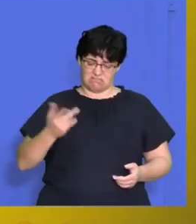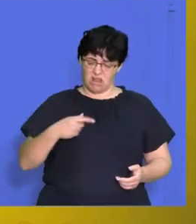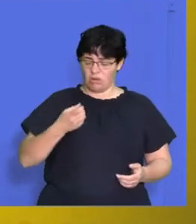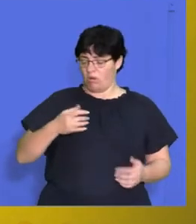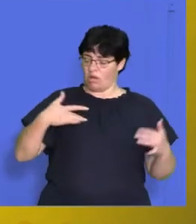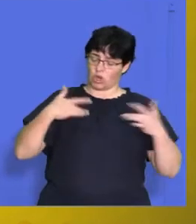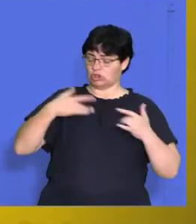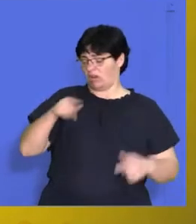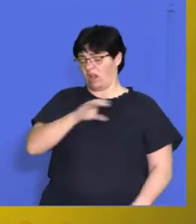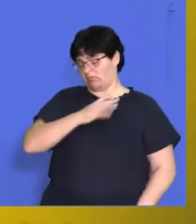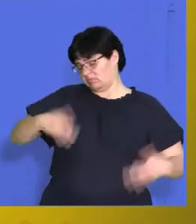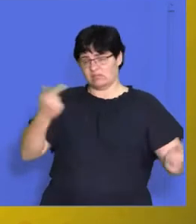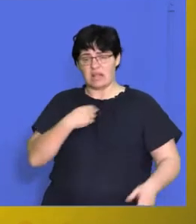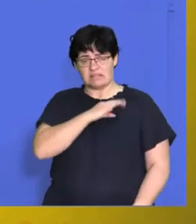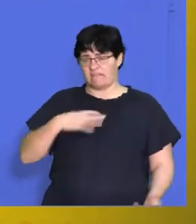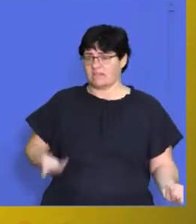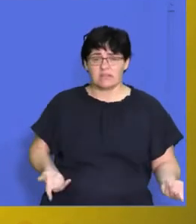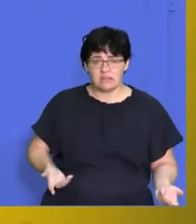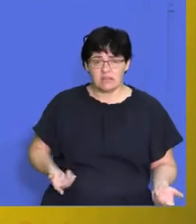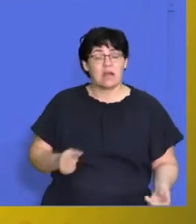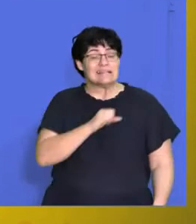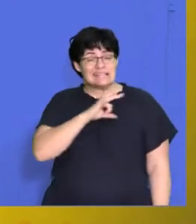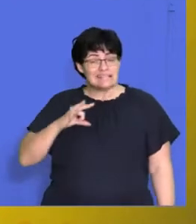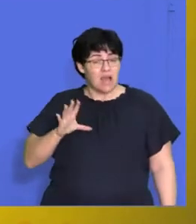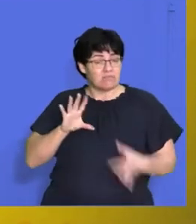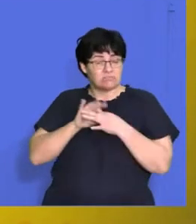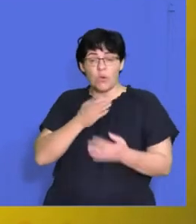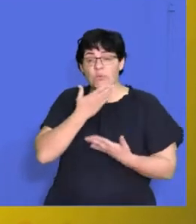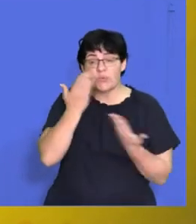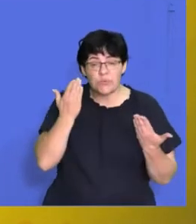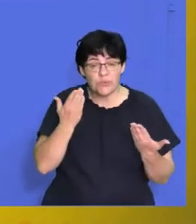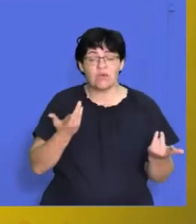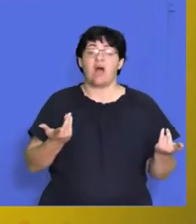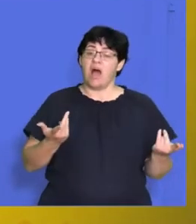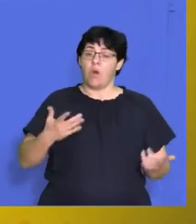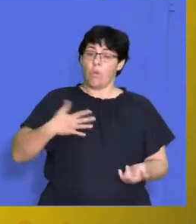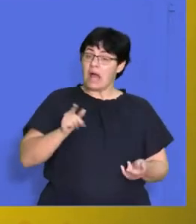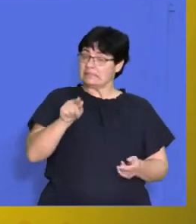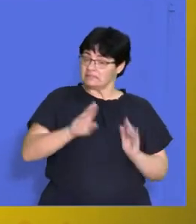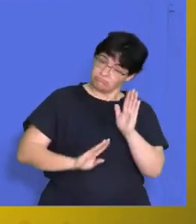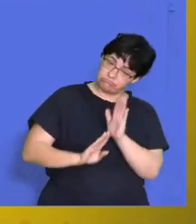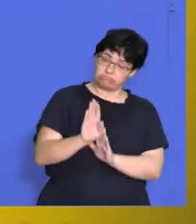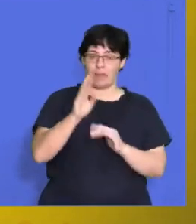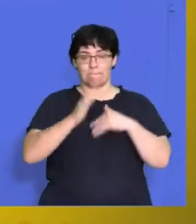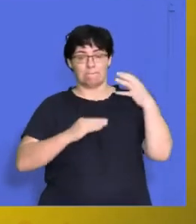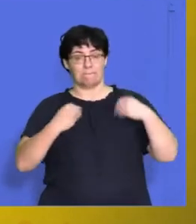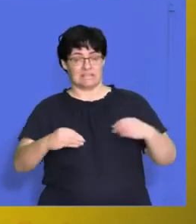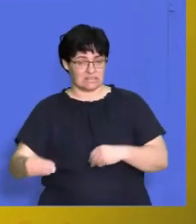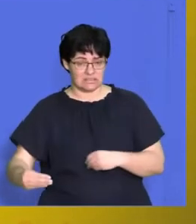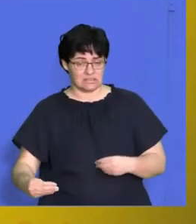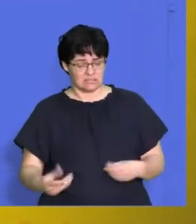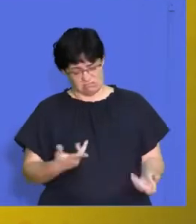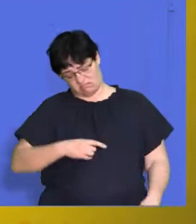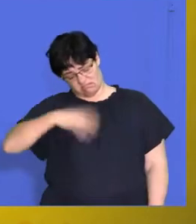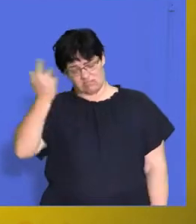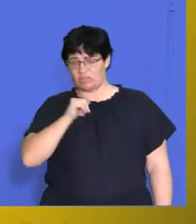if not all of your employees are committed and want to build up the business through total